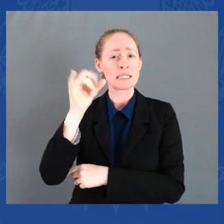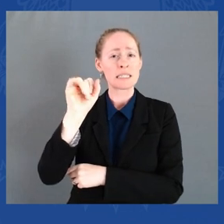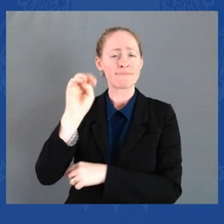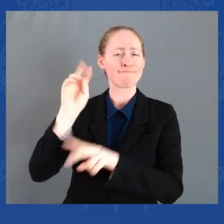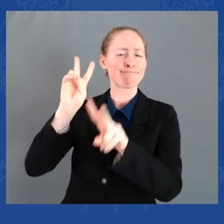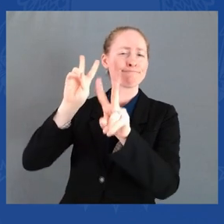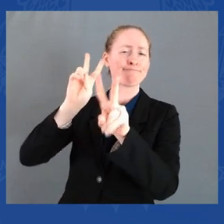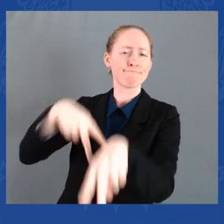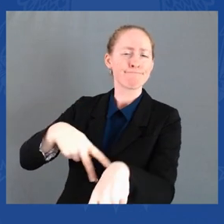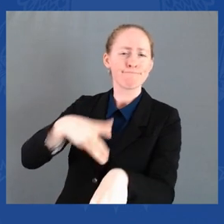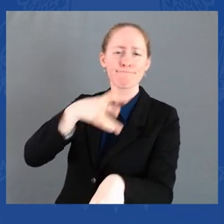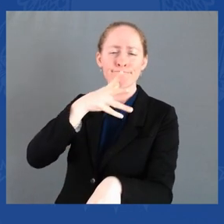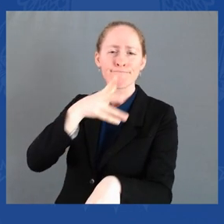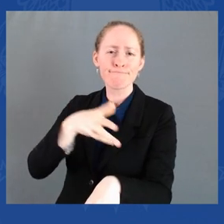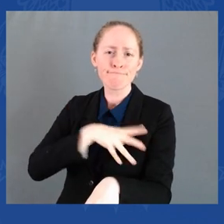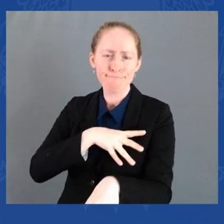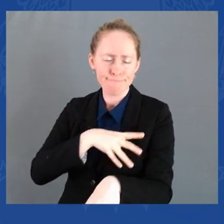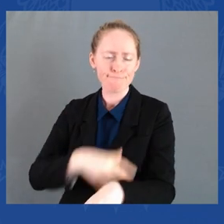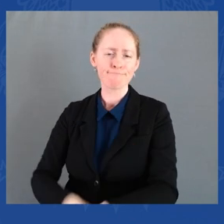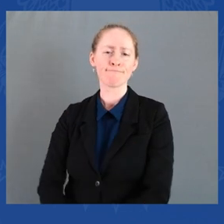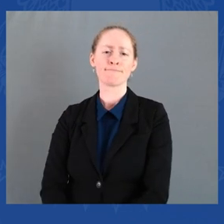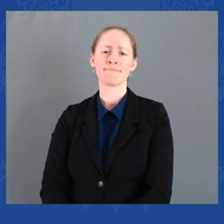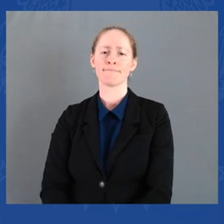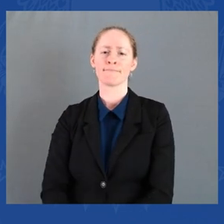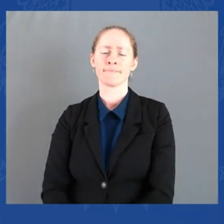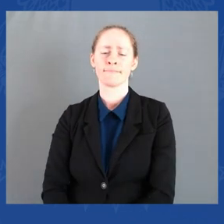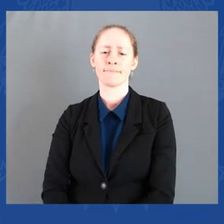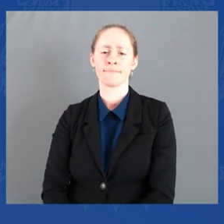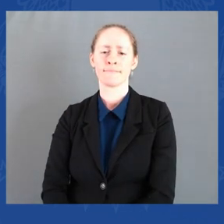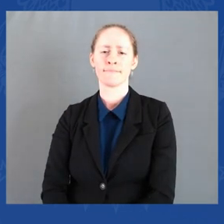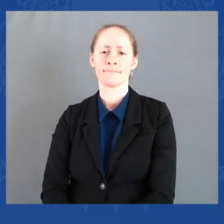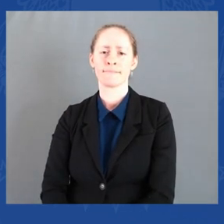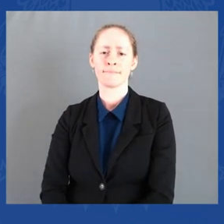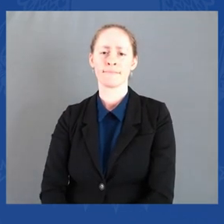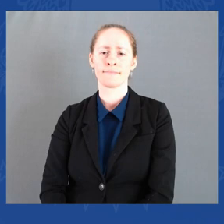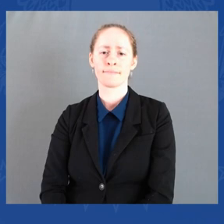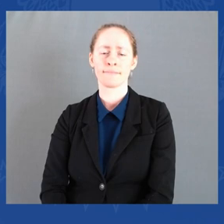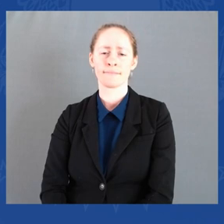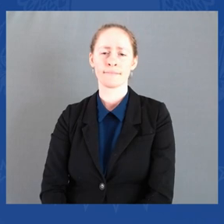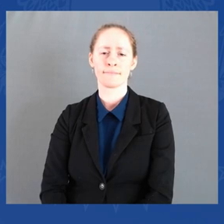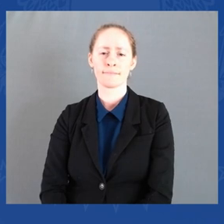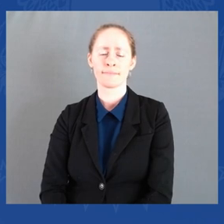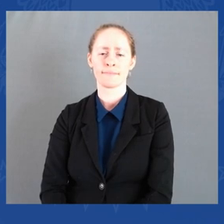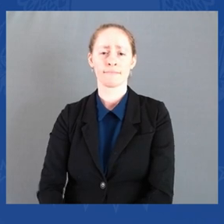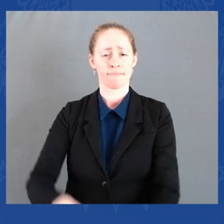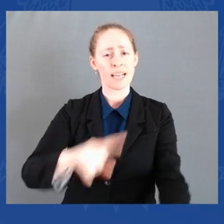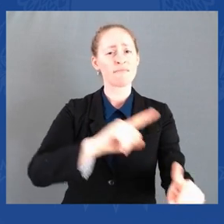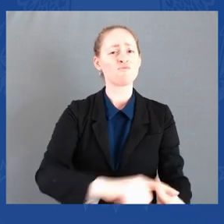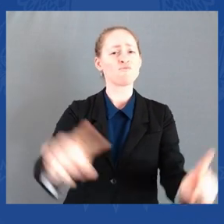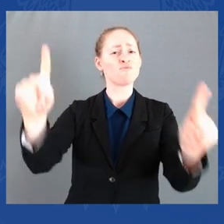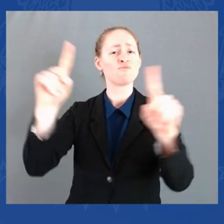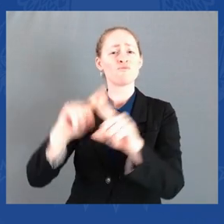have had people in positions of incredible power in our country, scapegoating,